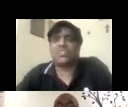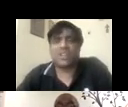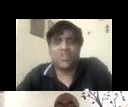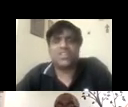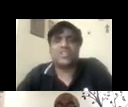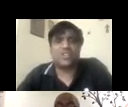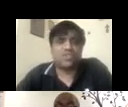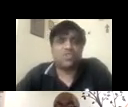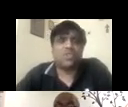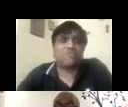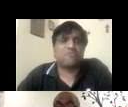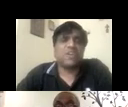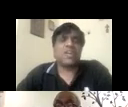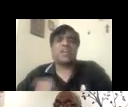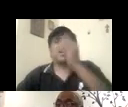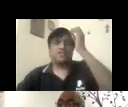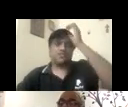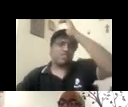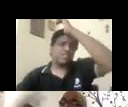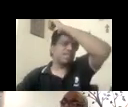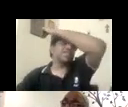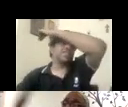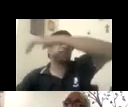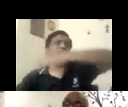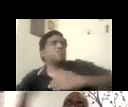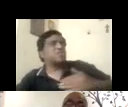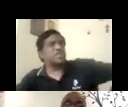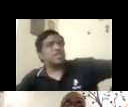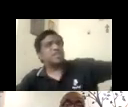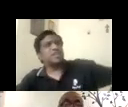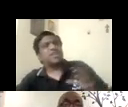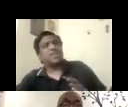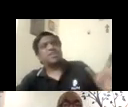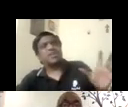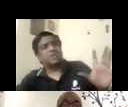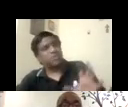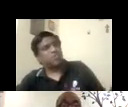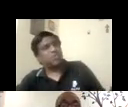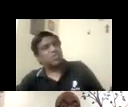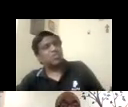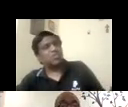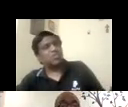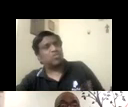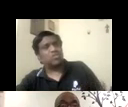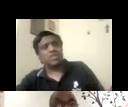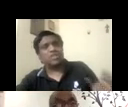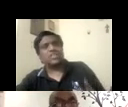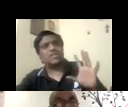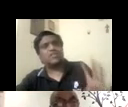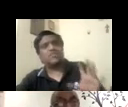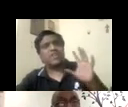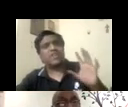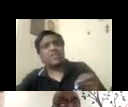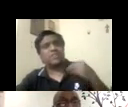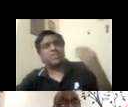moves out. There's constant churn. You know, uh, if you see in the IT sector, the first 10, 10, uh, among three years, 10,